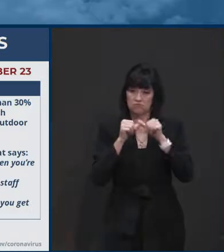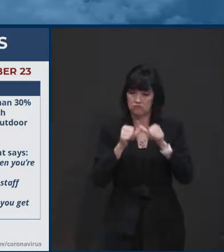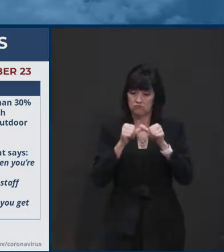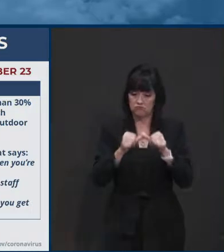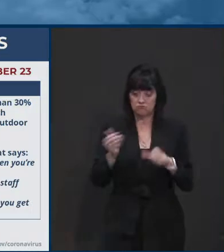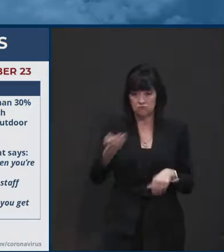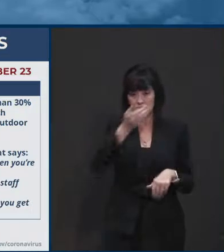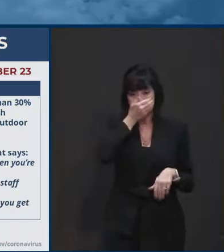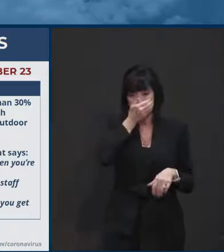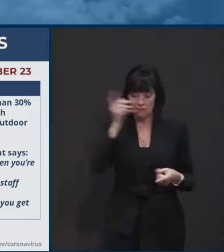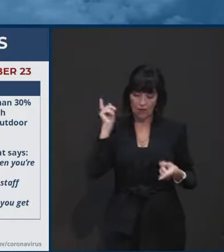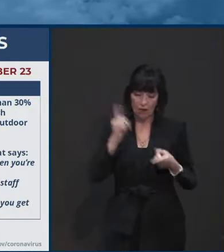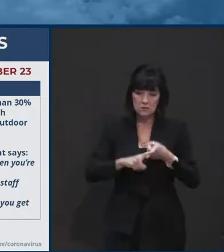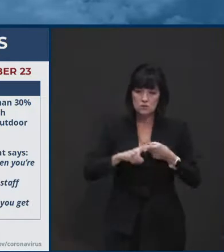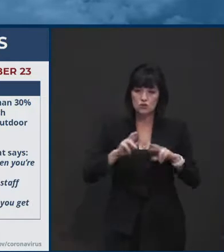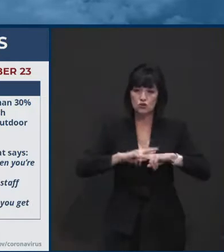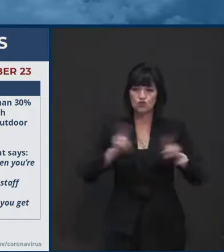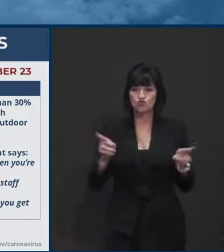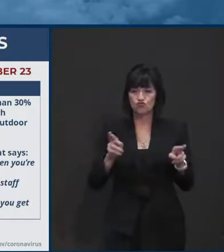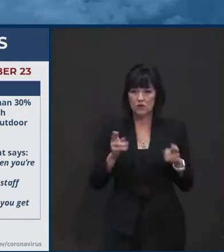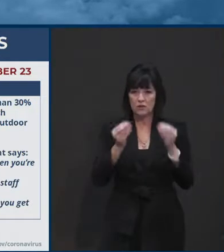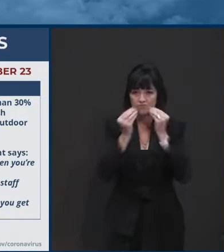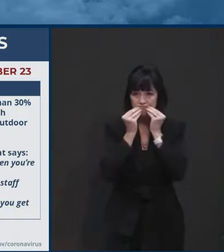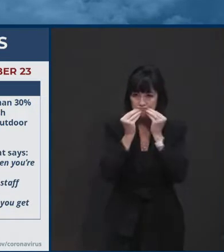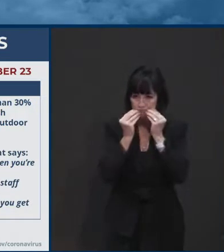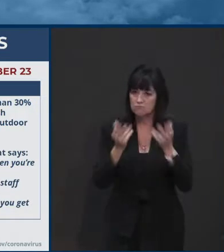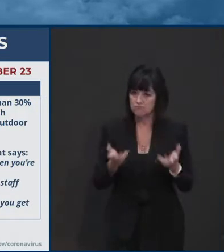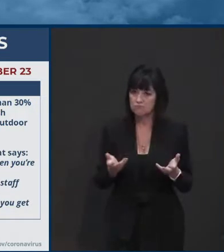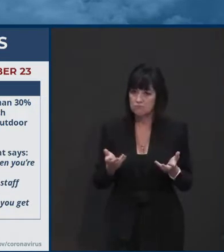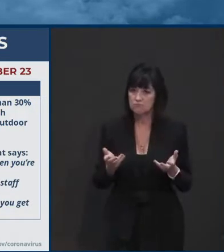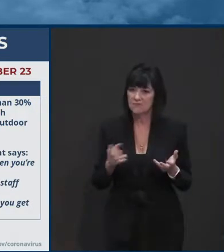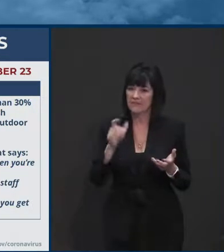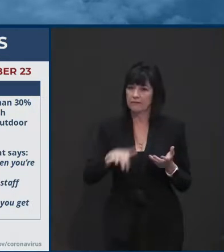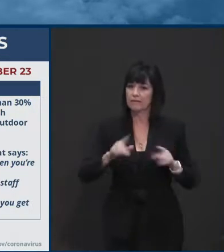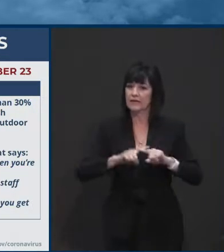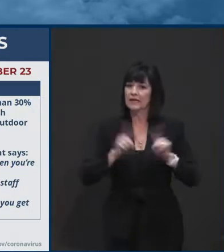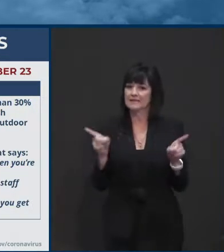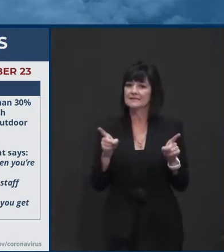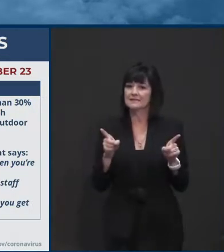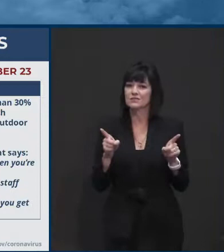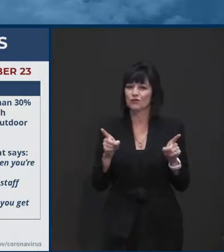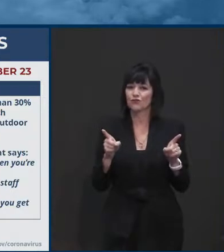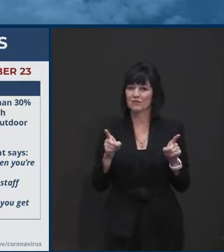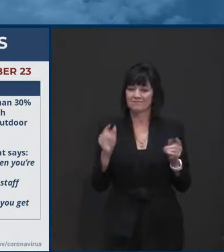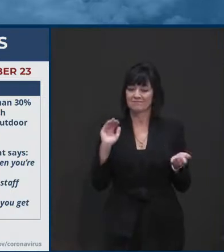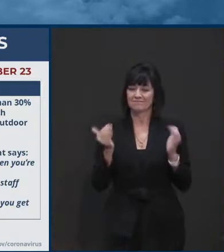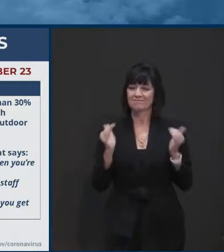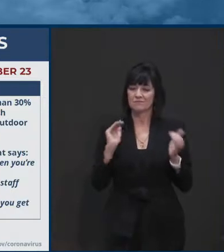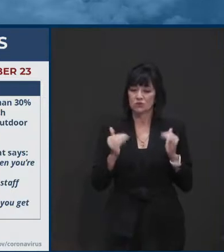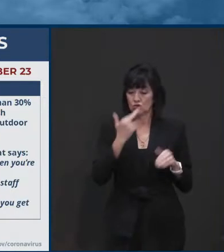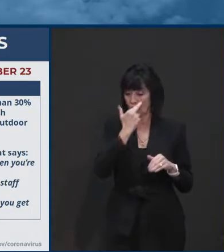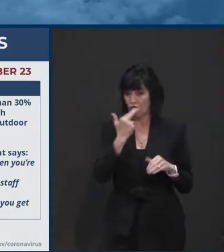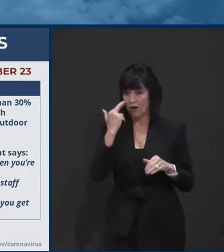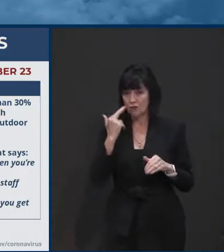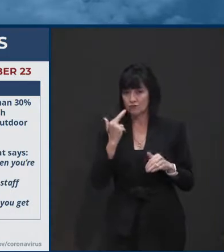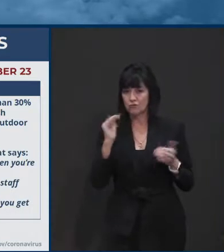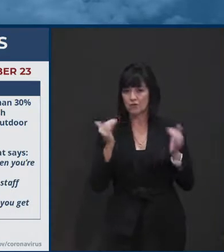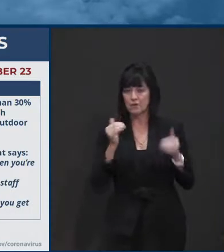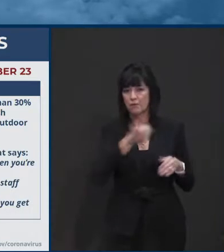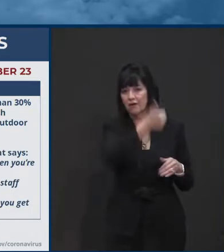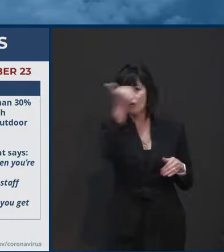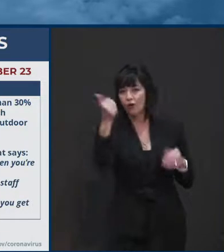Uh, that's the difference between restaurants and other indoor, uh, locations. Uh, and that is